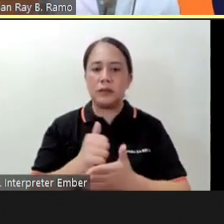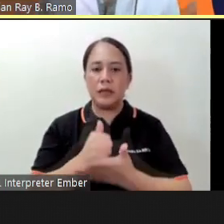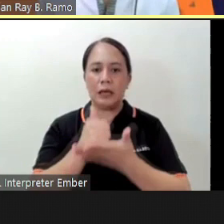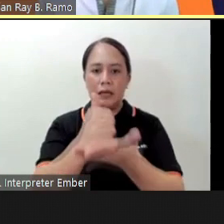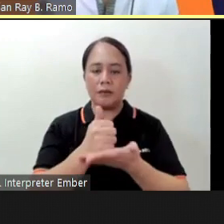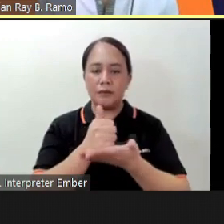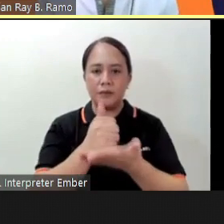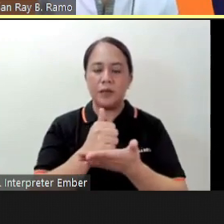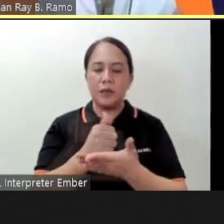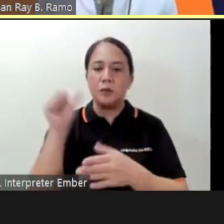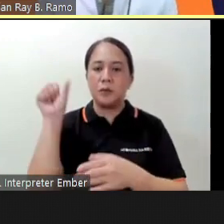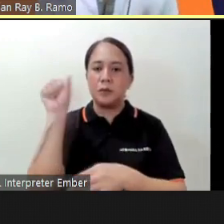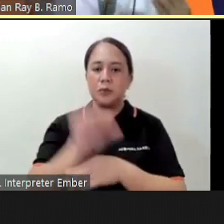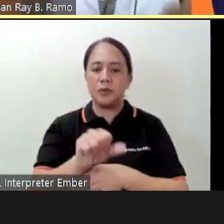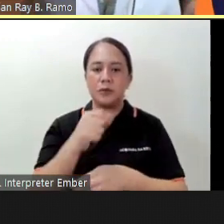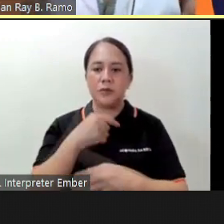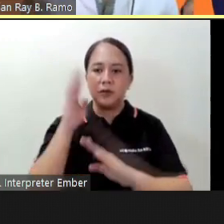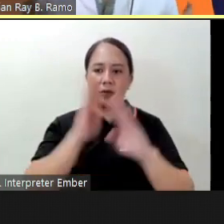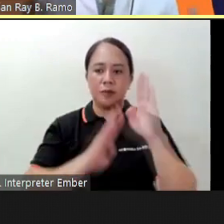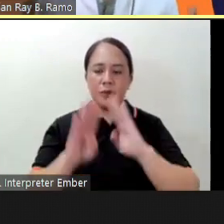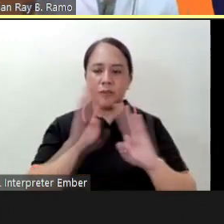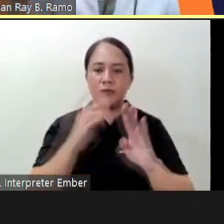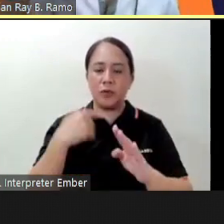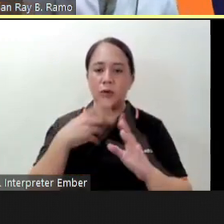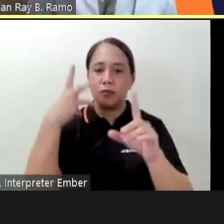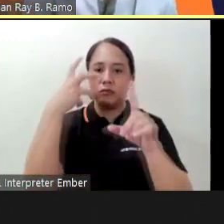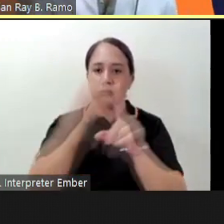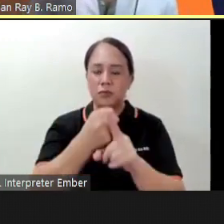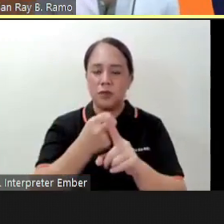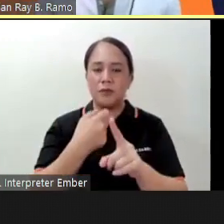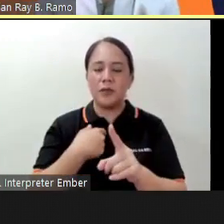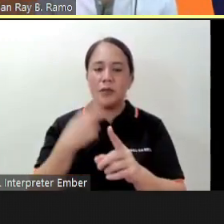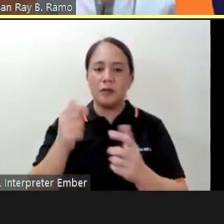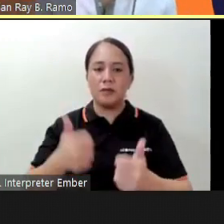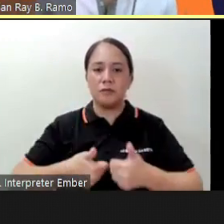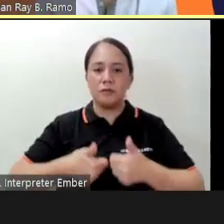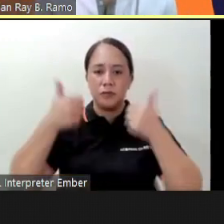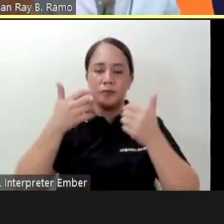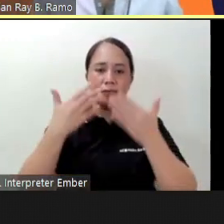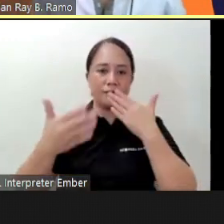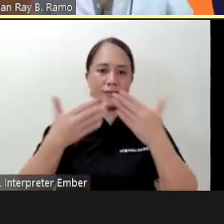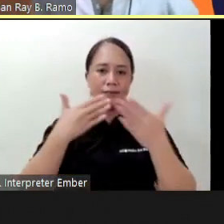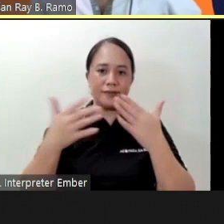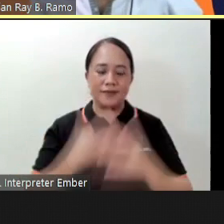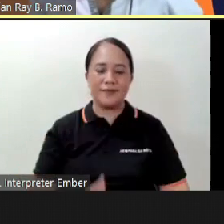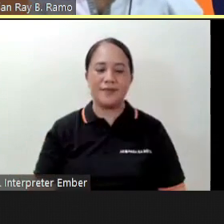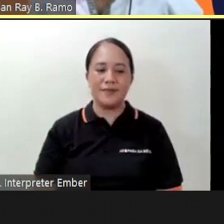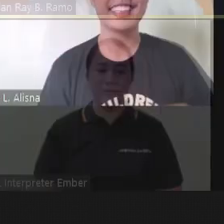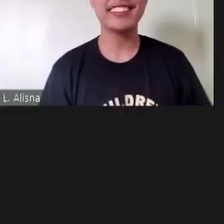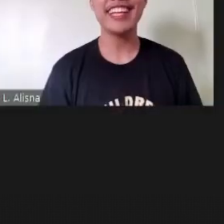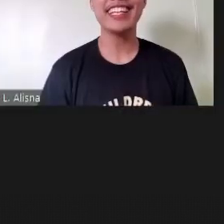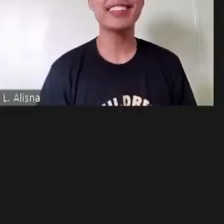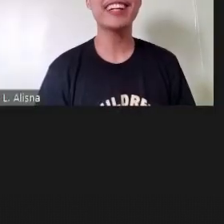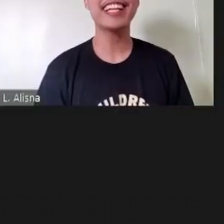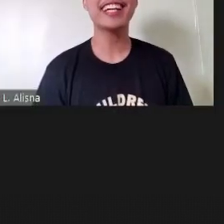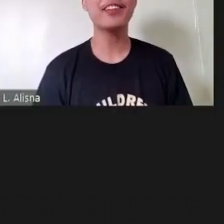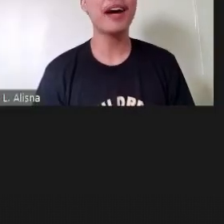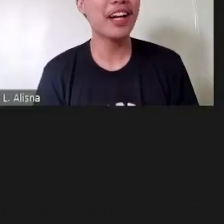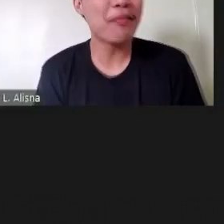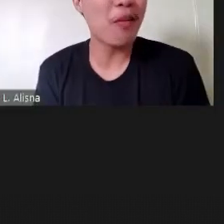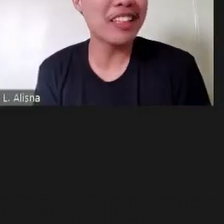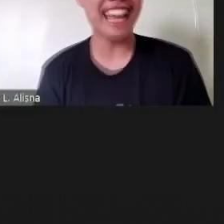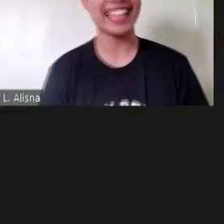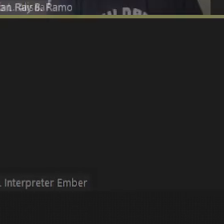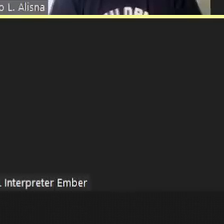another combat this problem for us to achieve the victory thank you very much so that's a beautiful